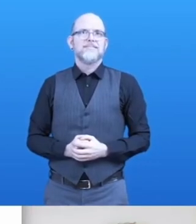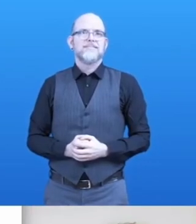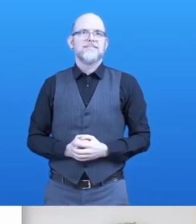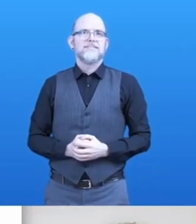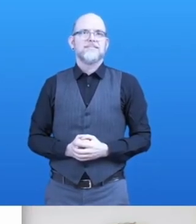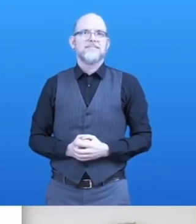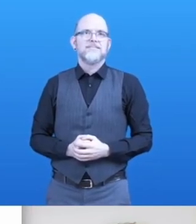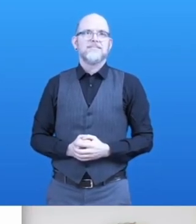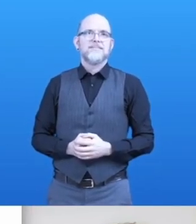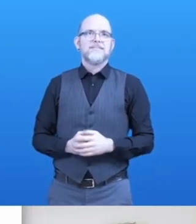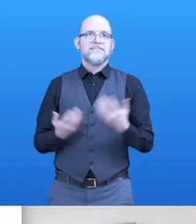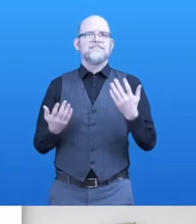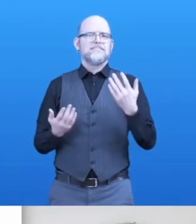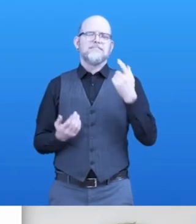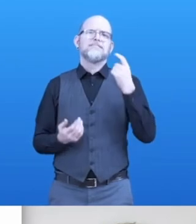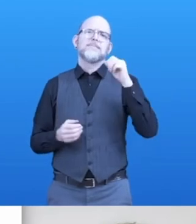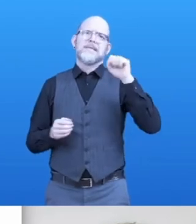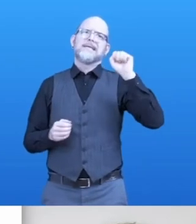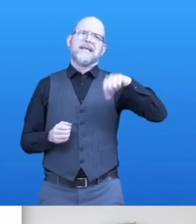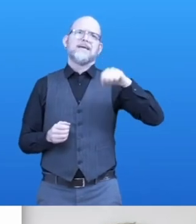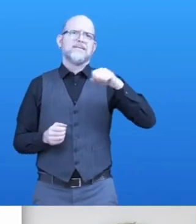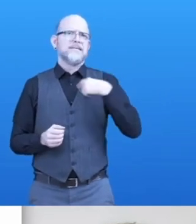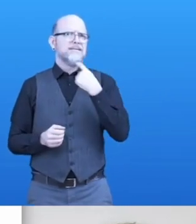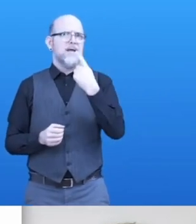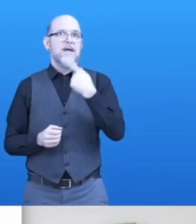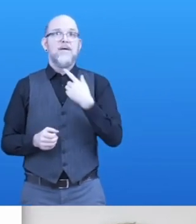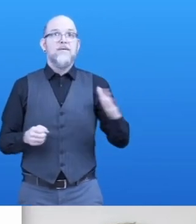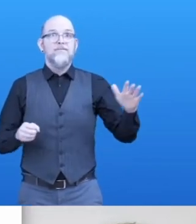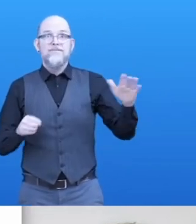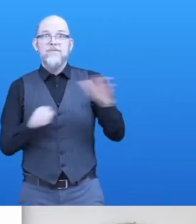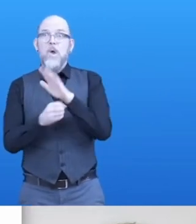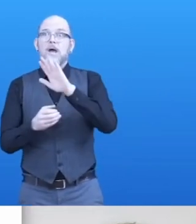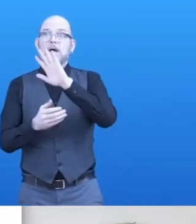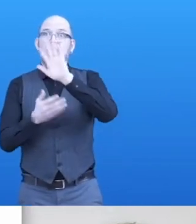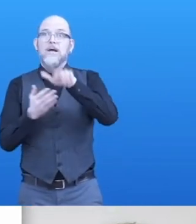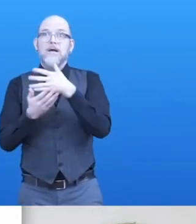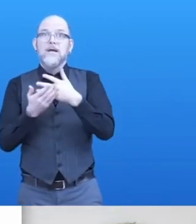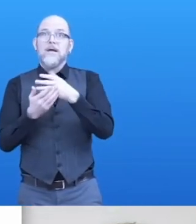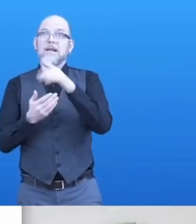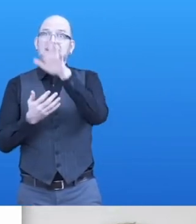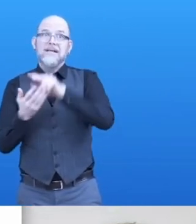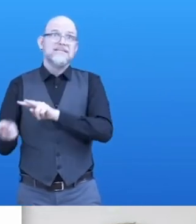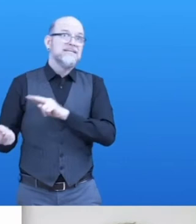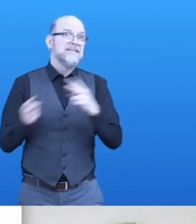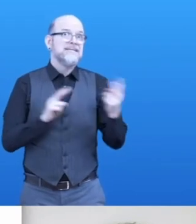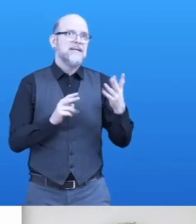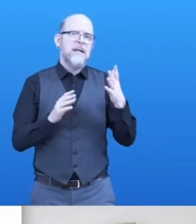Of course, this is not a full translation into sign language, but it comes closest to deaf.